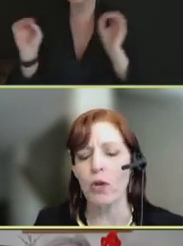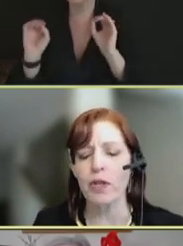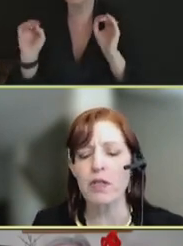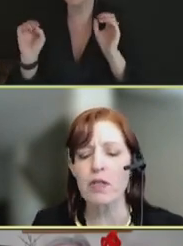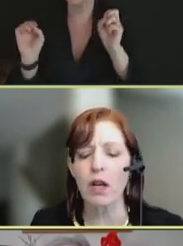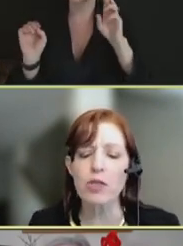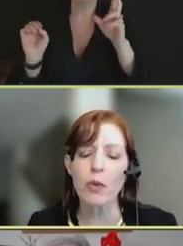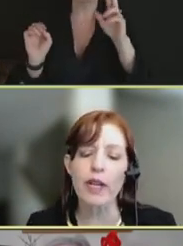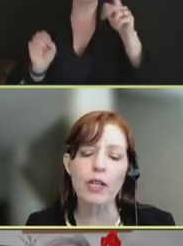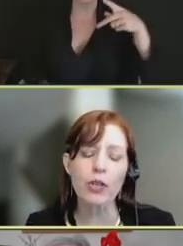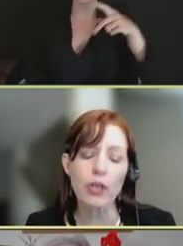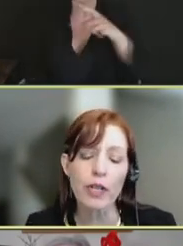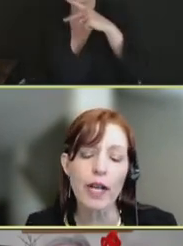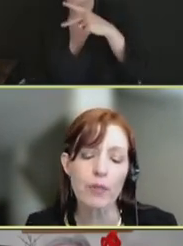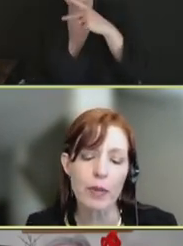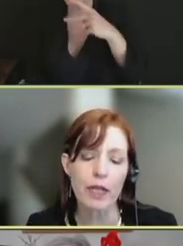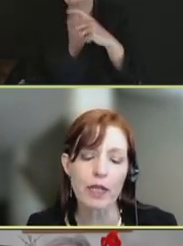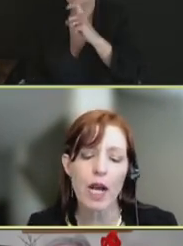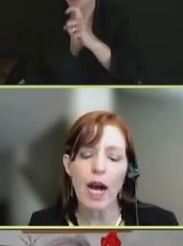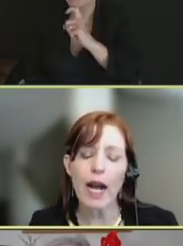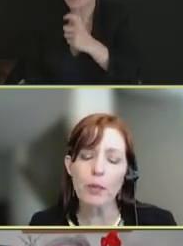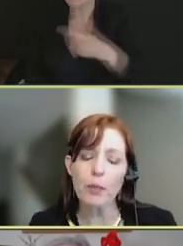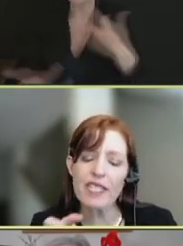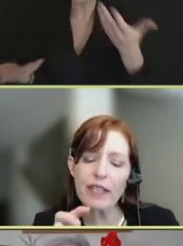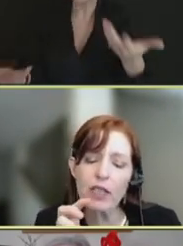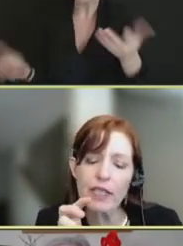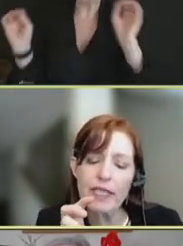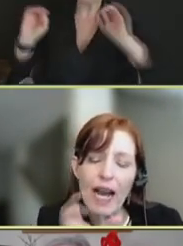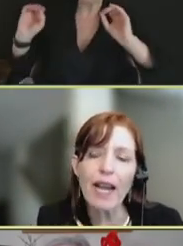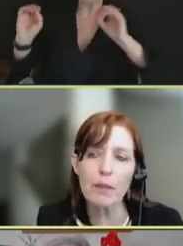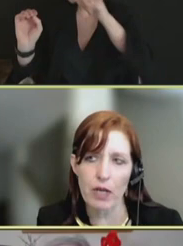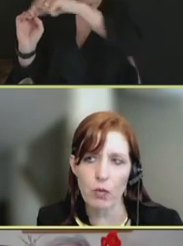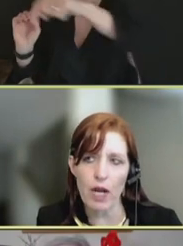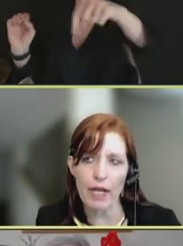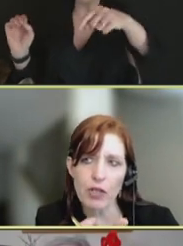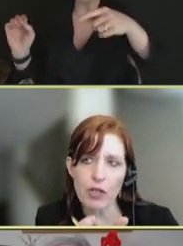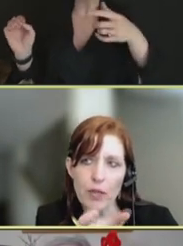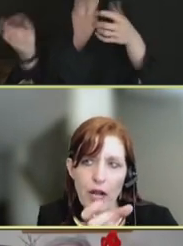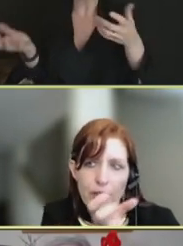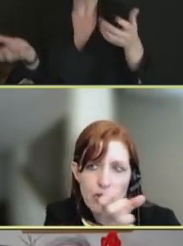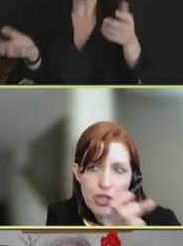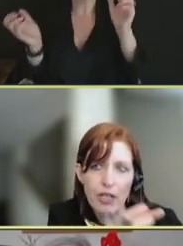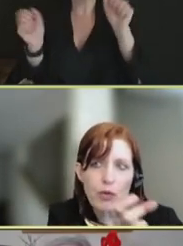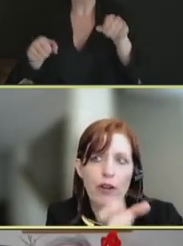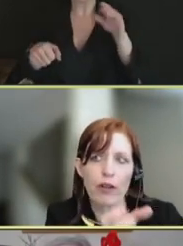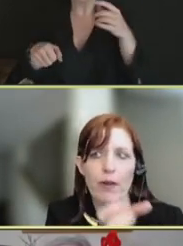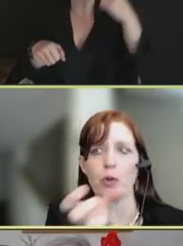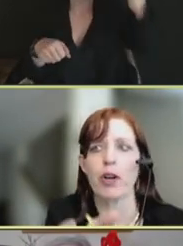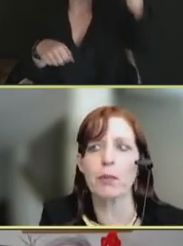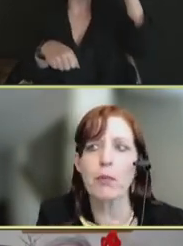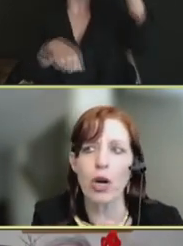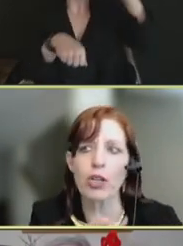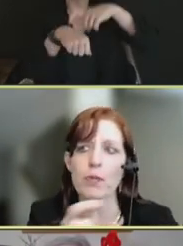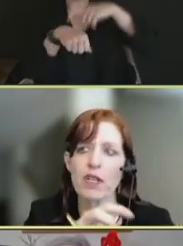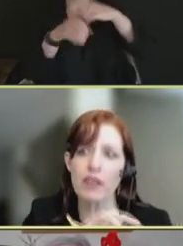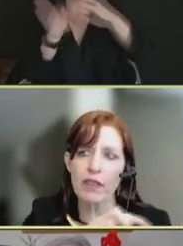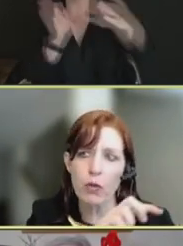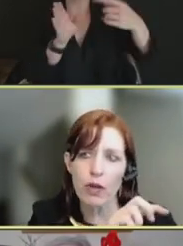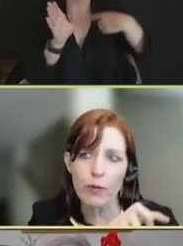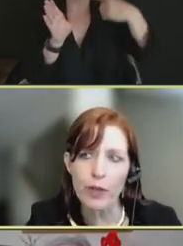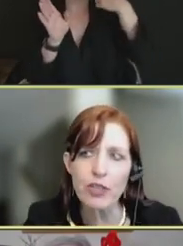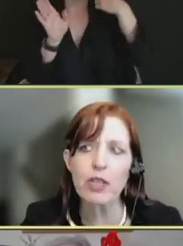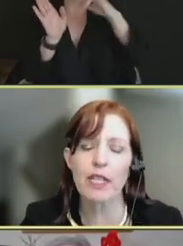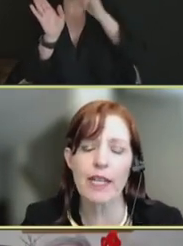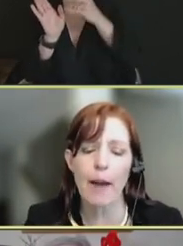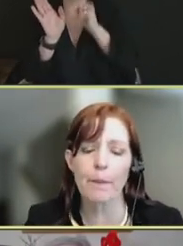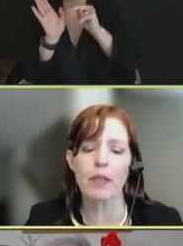as we know, and some. So, it could have been higher, particularly timing-wise, have been higher January, February, March, because I think